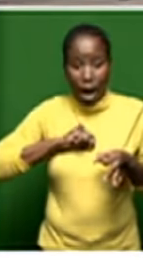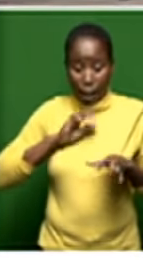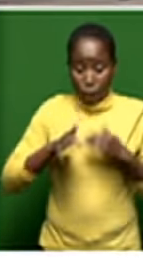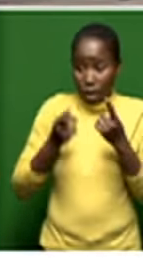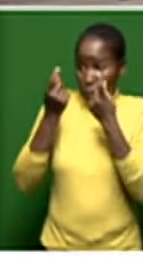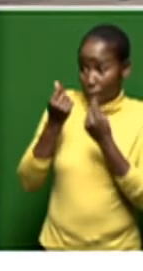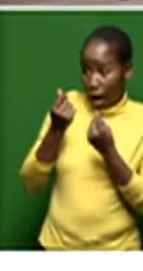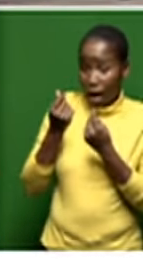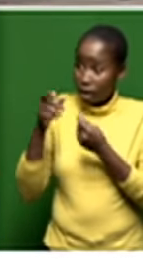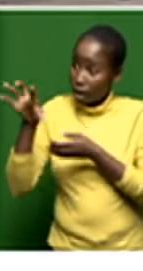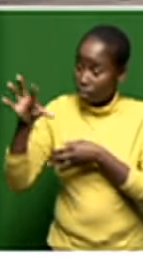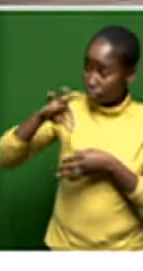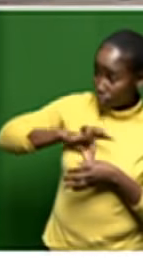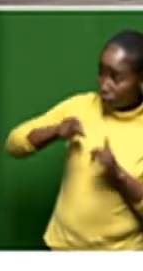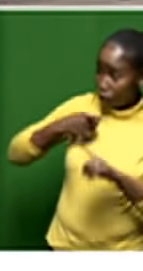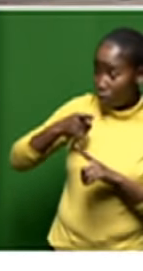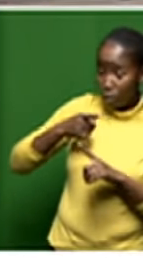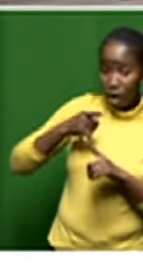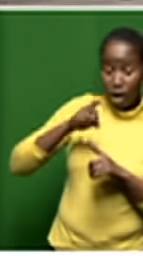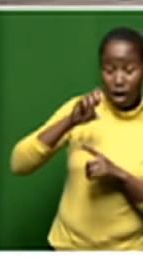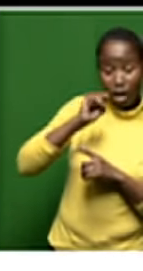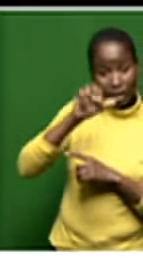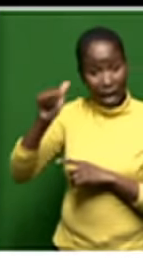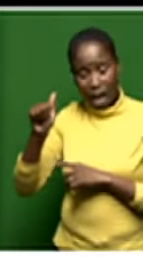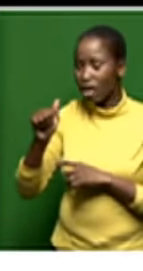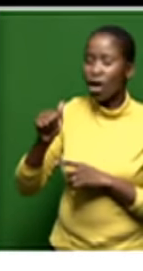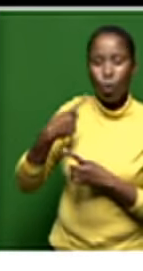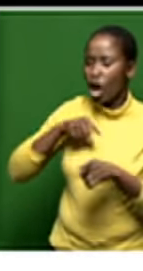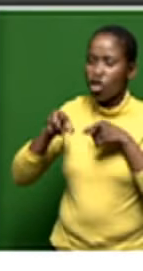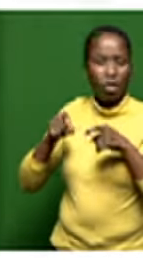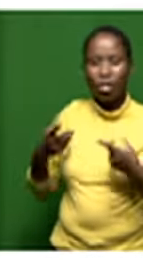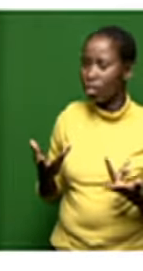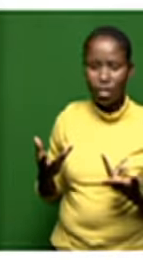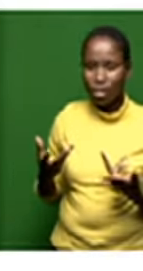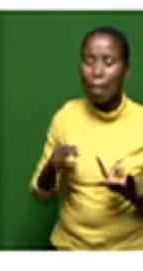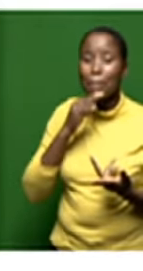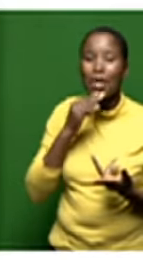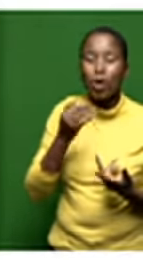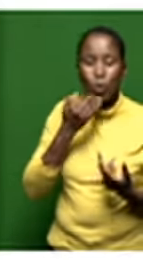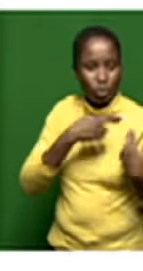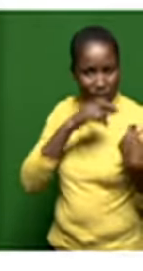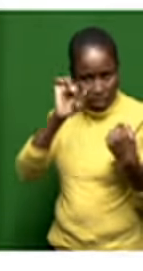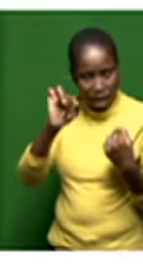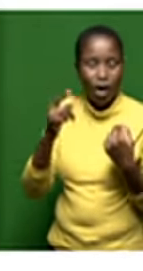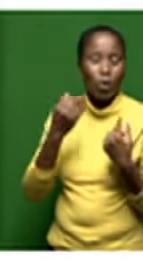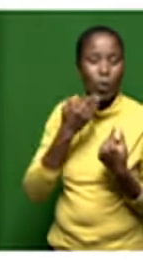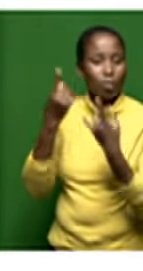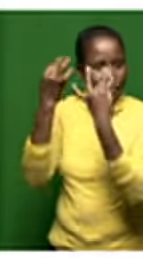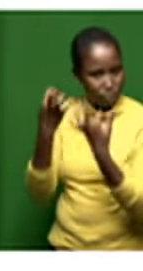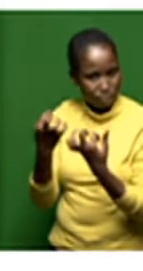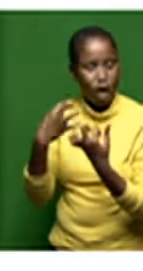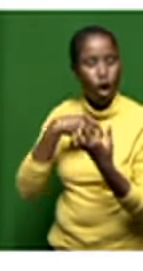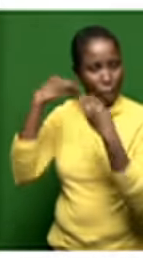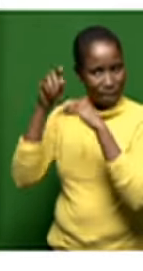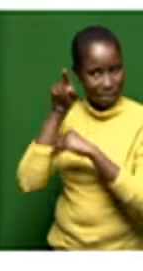into saa hey our understanding was that the money was between treasury and the department of public enterprise and we were able